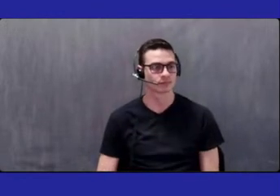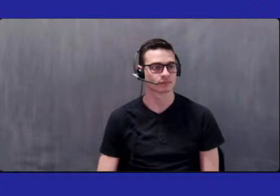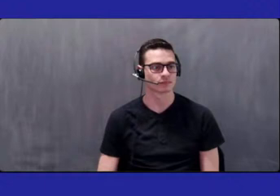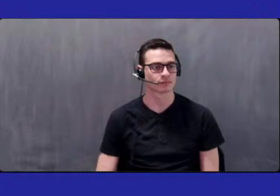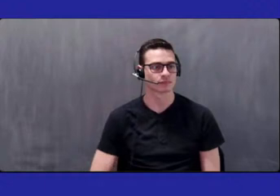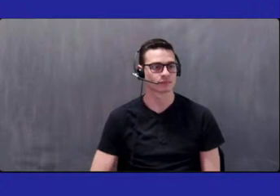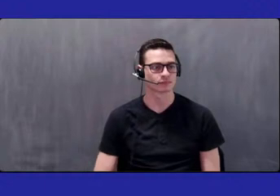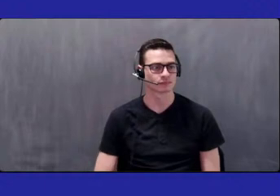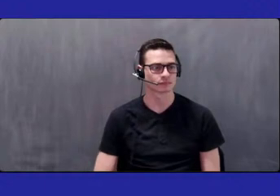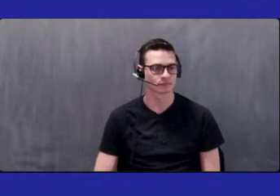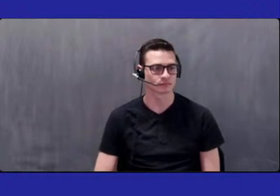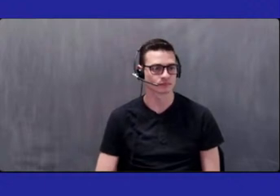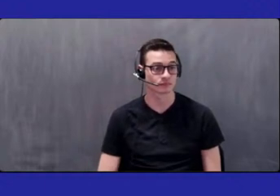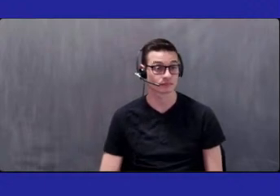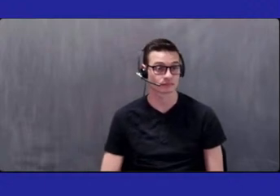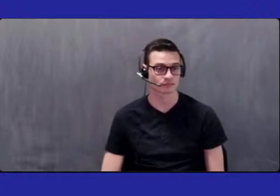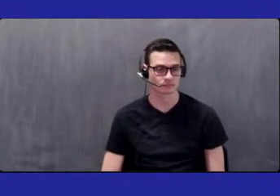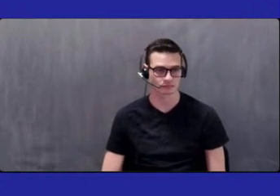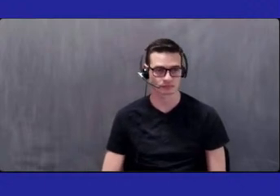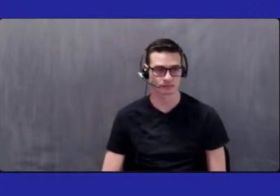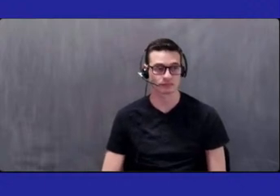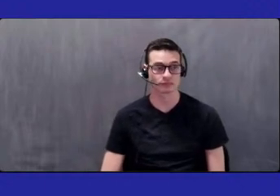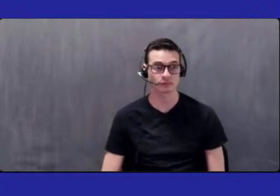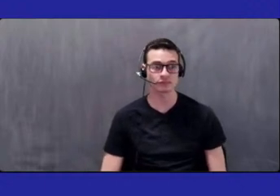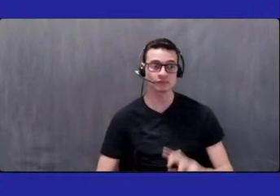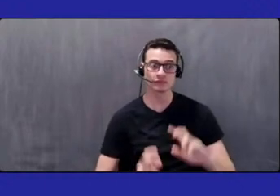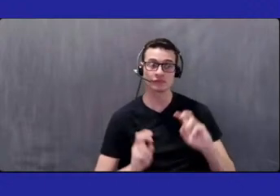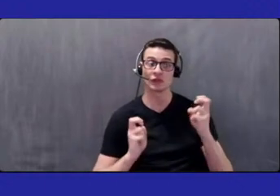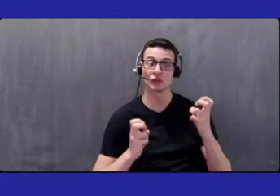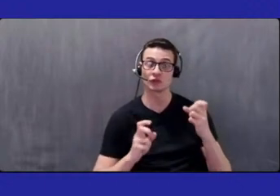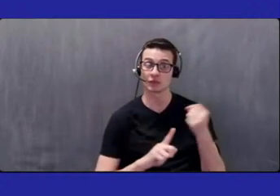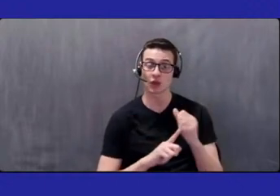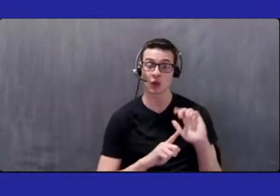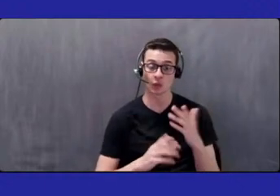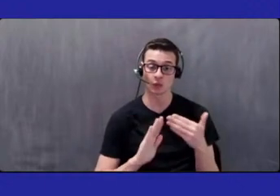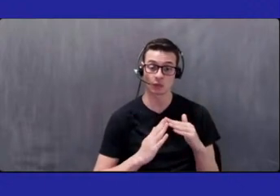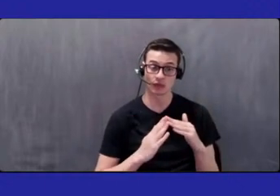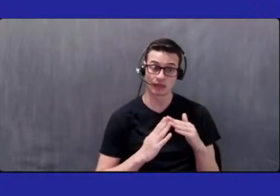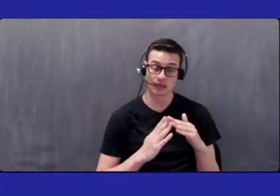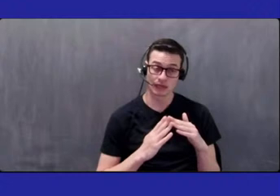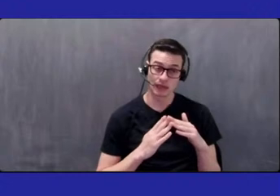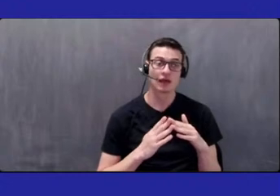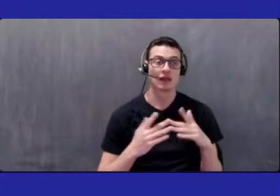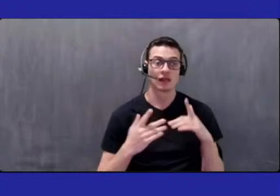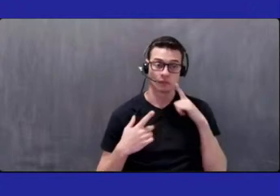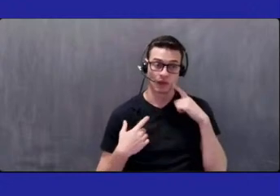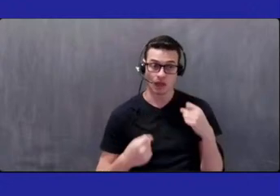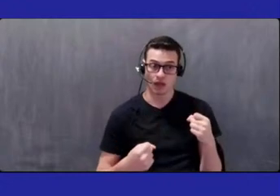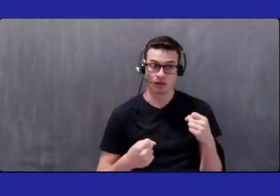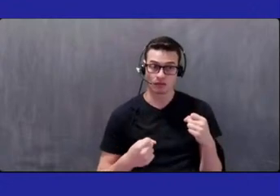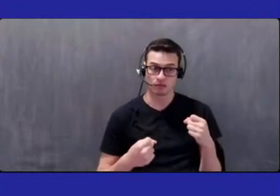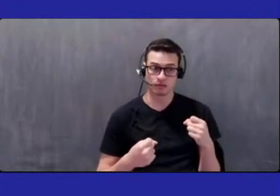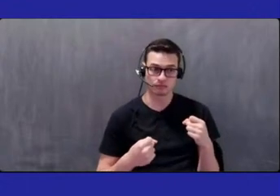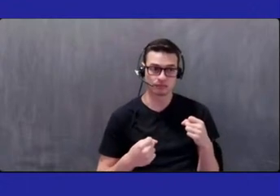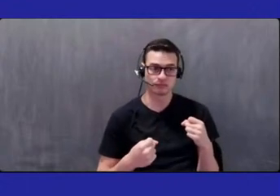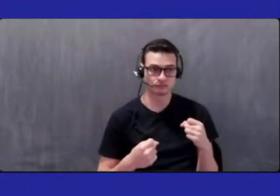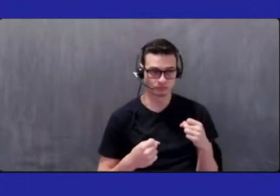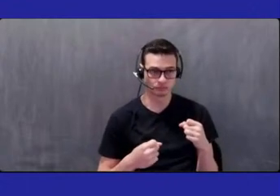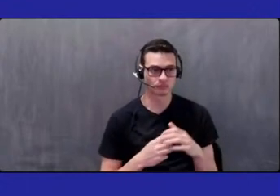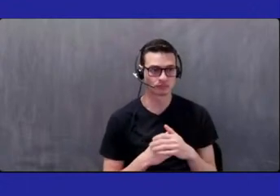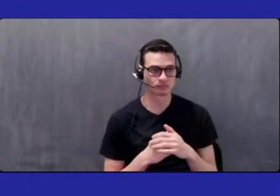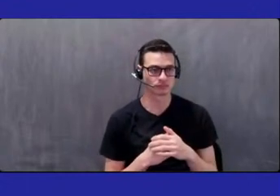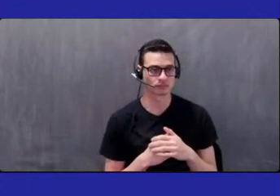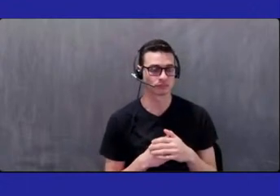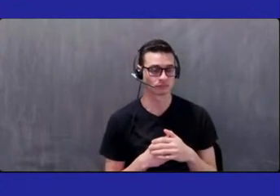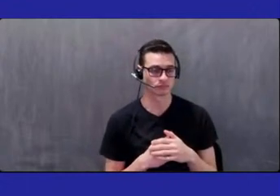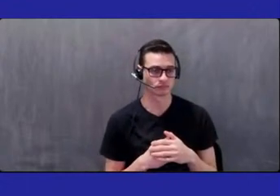Issues impacting the communities that we serve. Access to addressing community mental health. So that is a really large